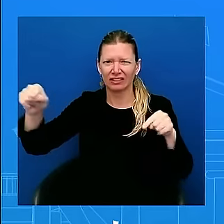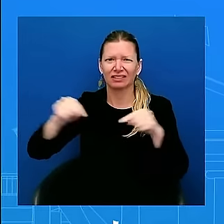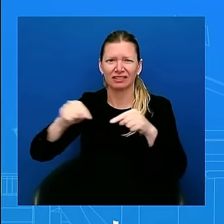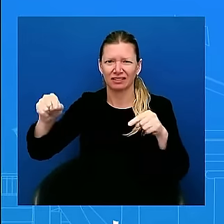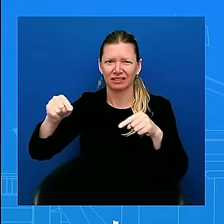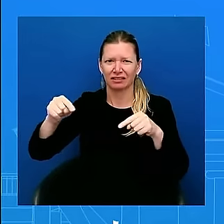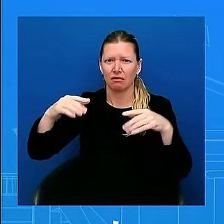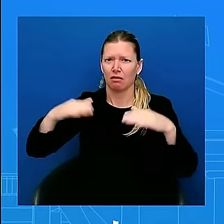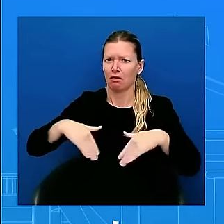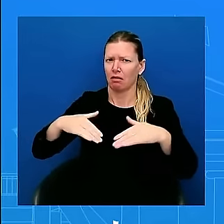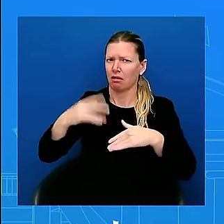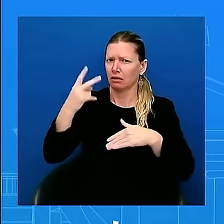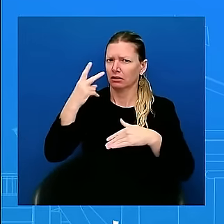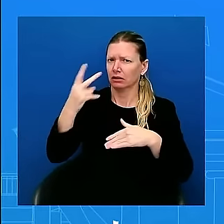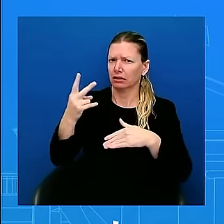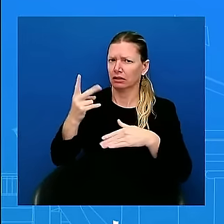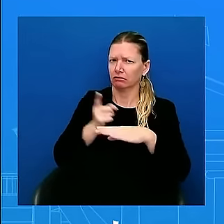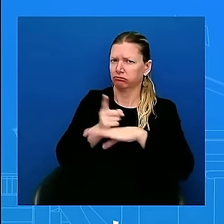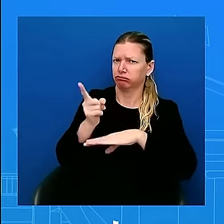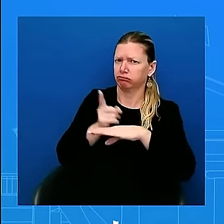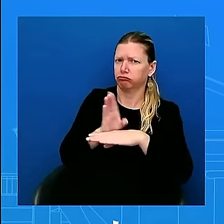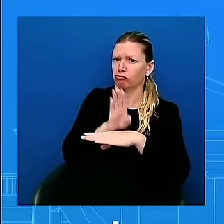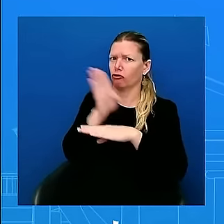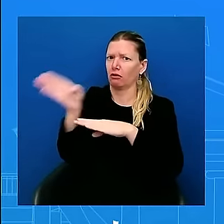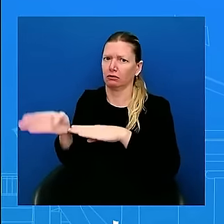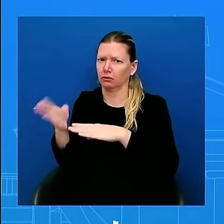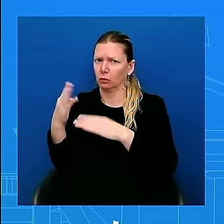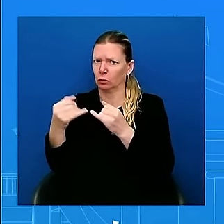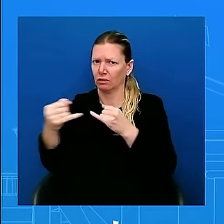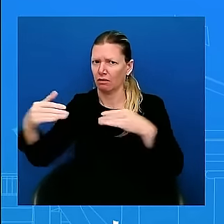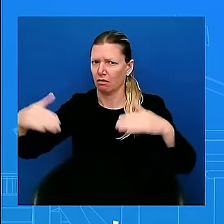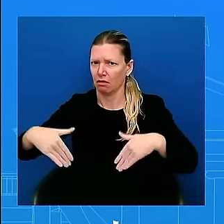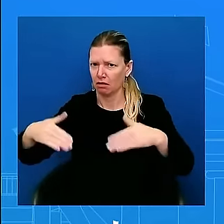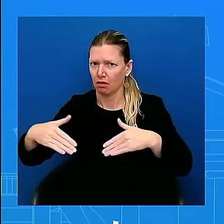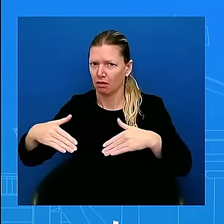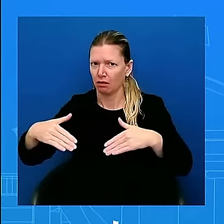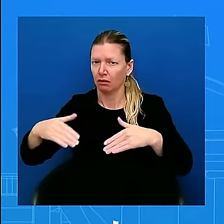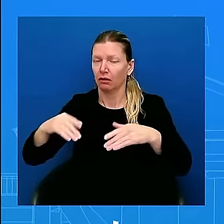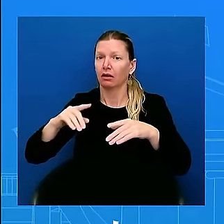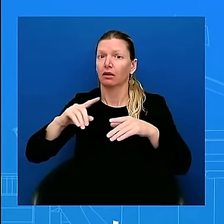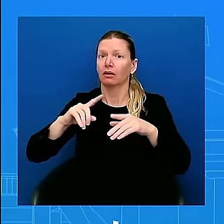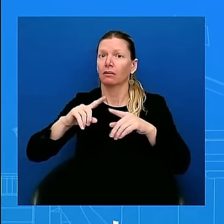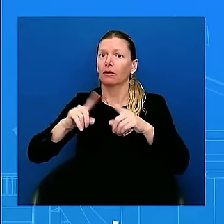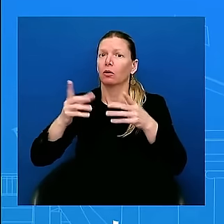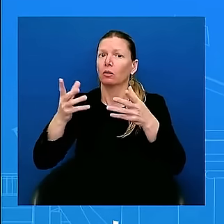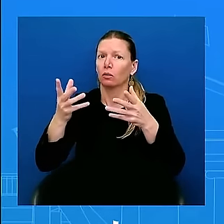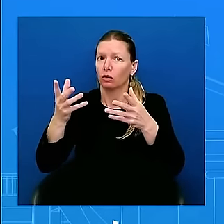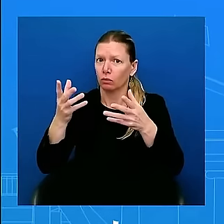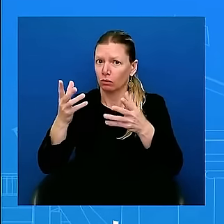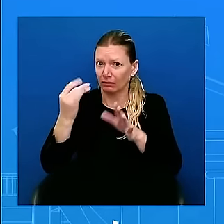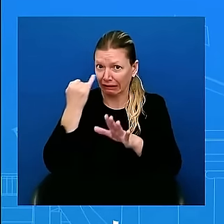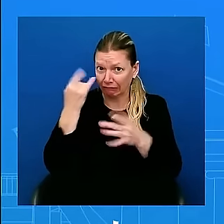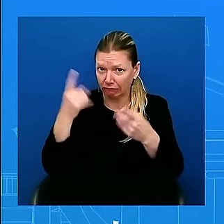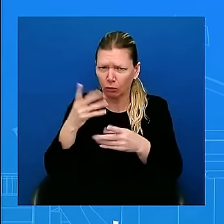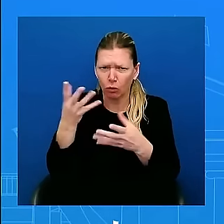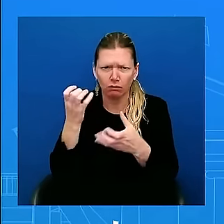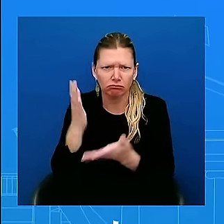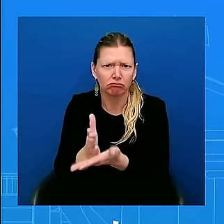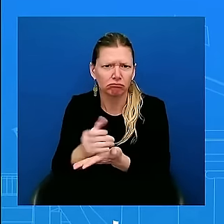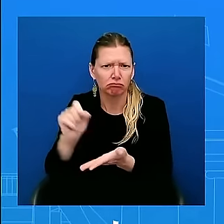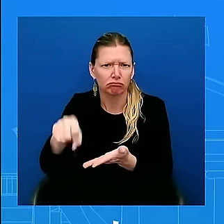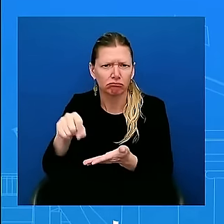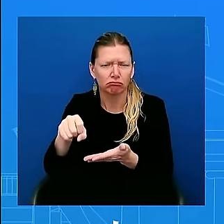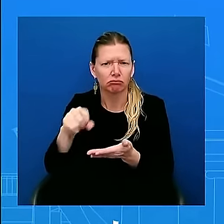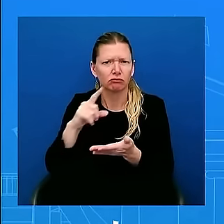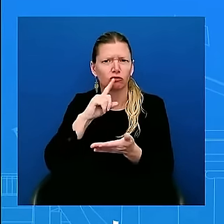escalate into an all-out war here, nor do we want that to happen, which is why we're working so hard diplomatically to try to find a solution. One of the things that the prime